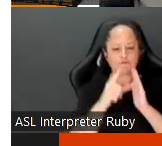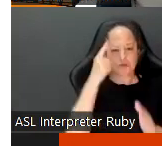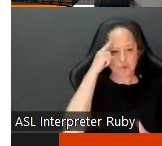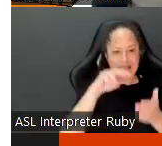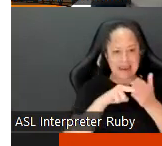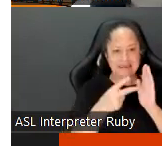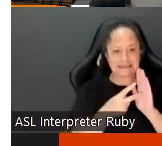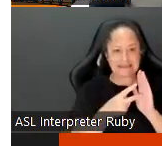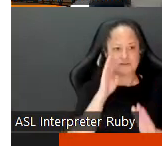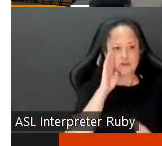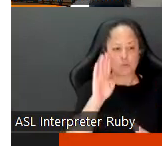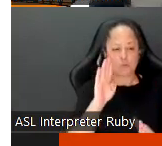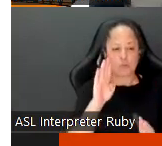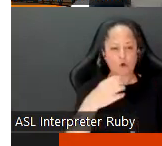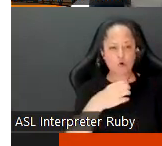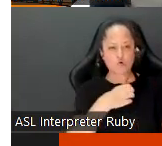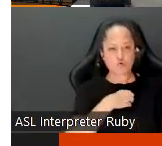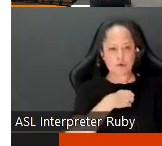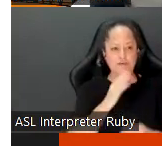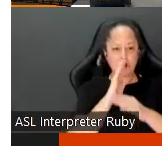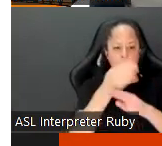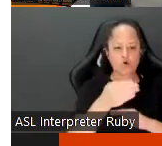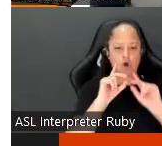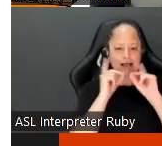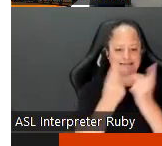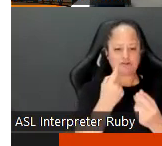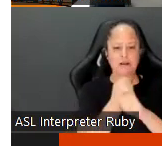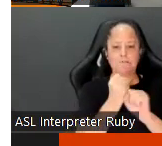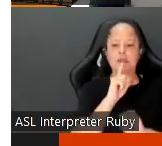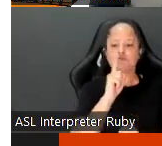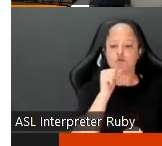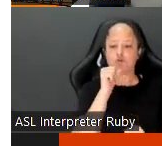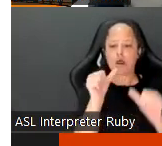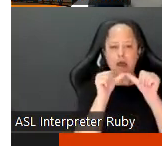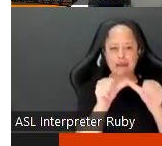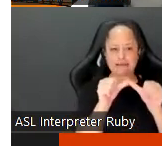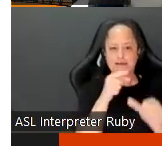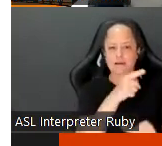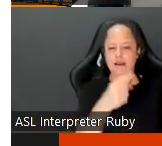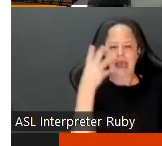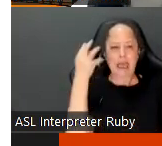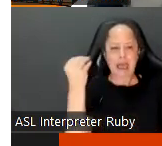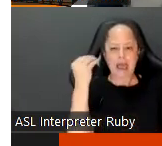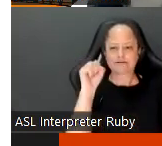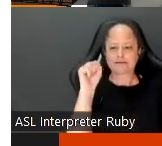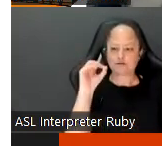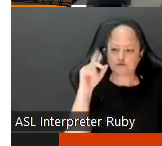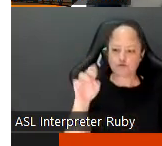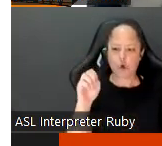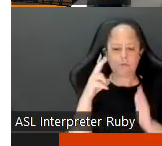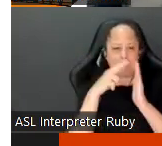that we will we will be grieving it across the district to make sure that this doesn't continue because it is um outside the scope of the contract